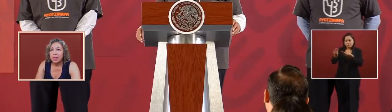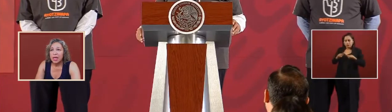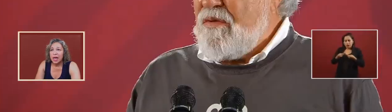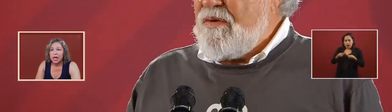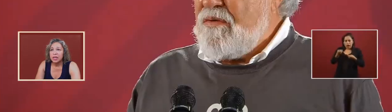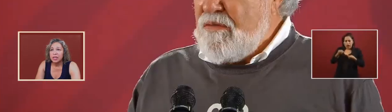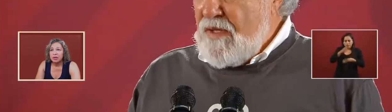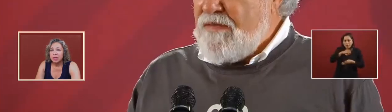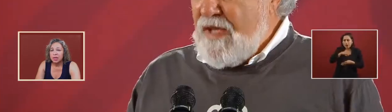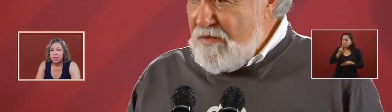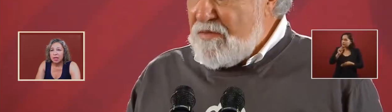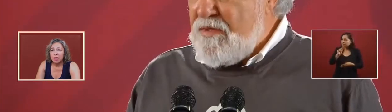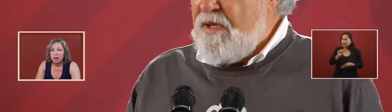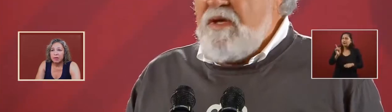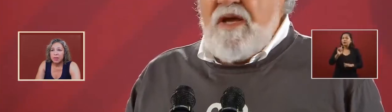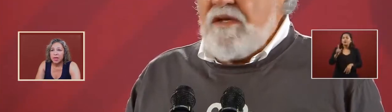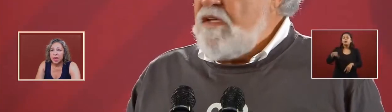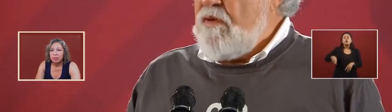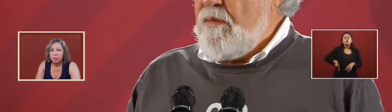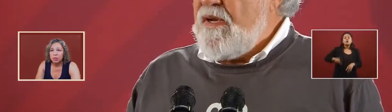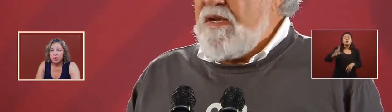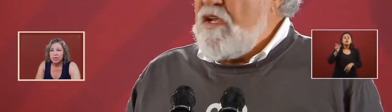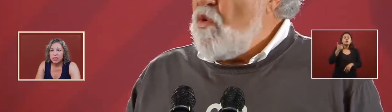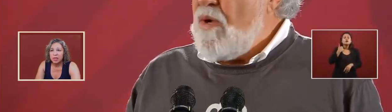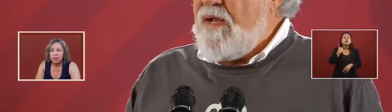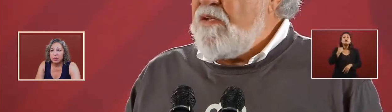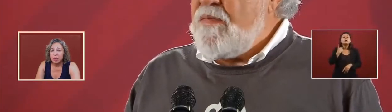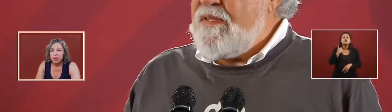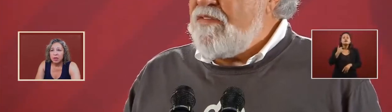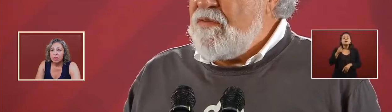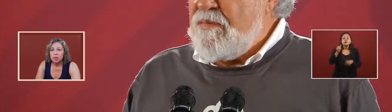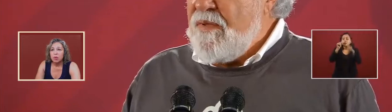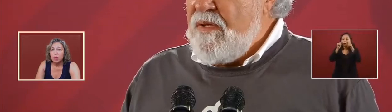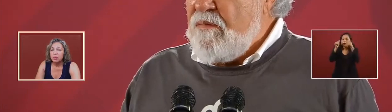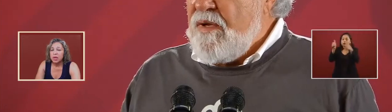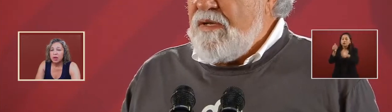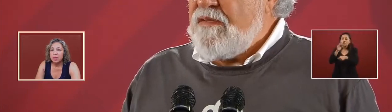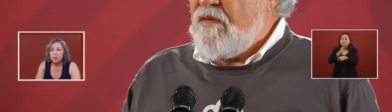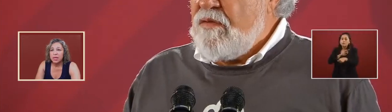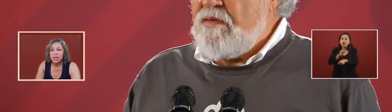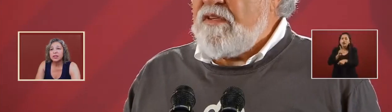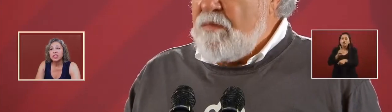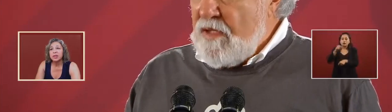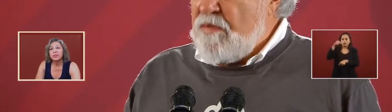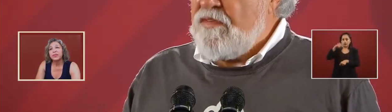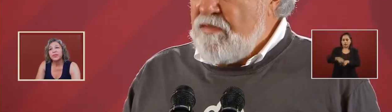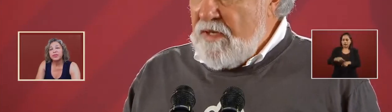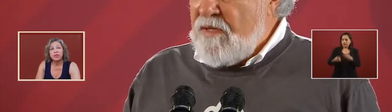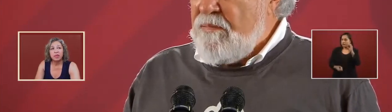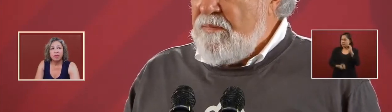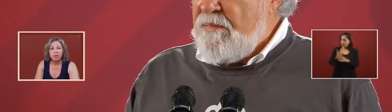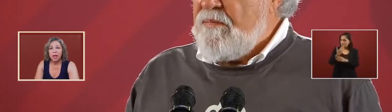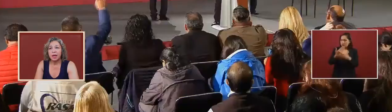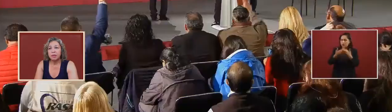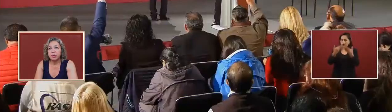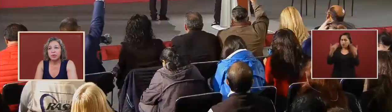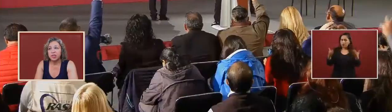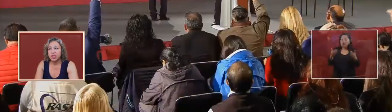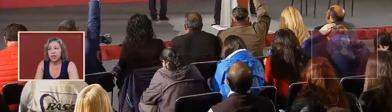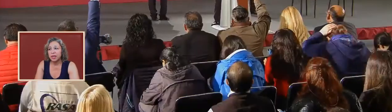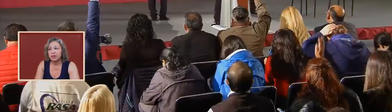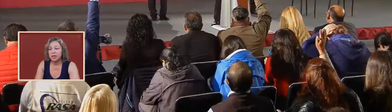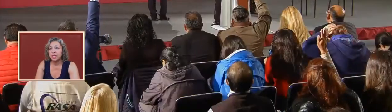it's the attitude that the government had previously to them there will be no limitation for their uh